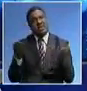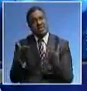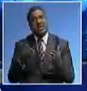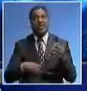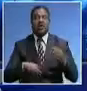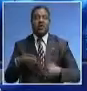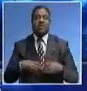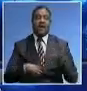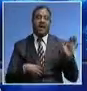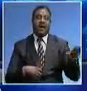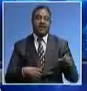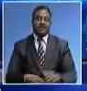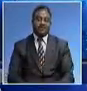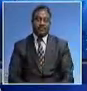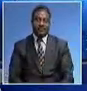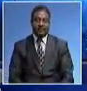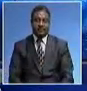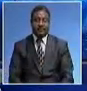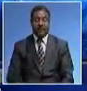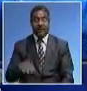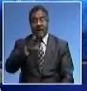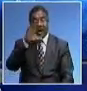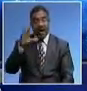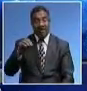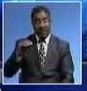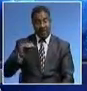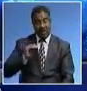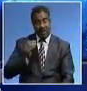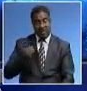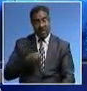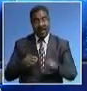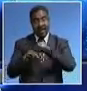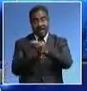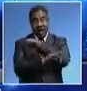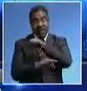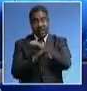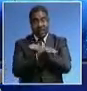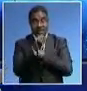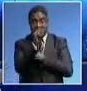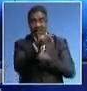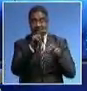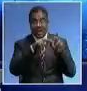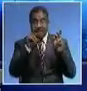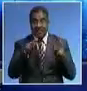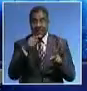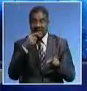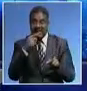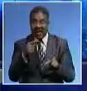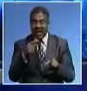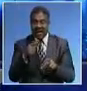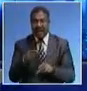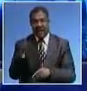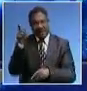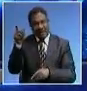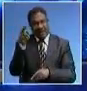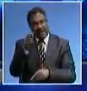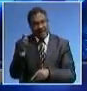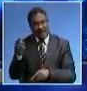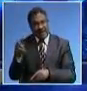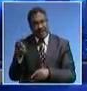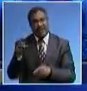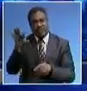African Women Foundation founder and president Joseph Moyo has called on President Aka Ndehejlema to nominate more women into cabinet.